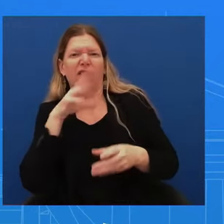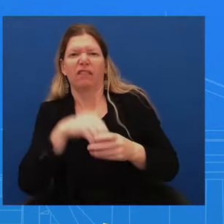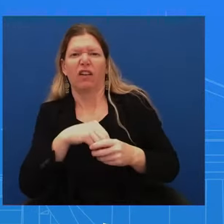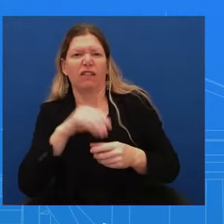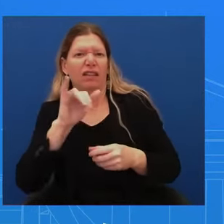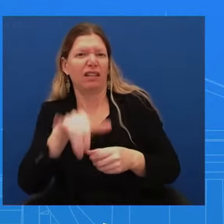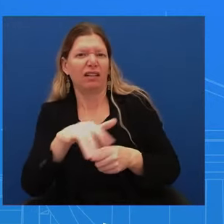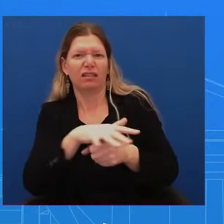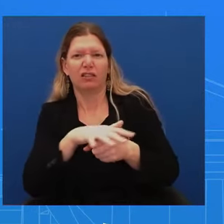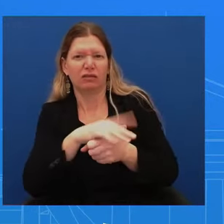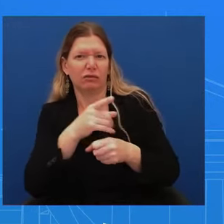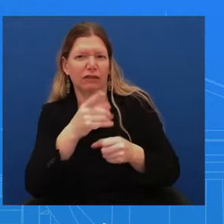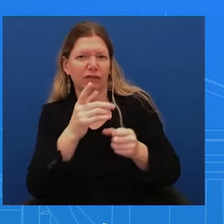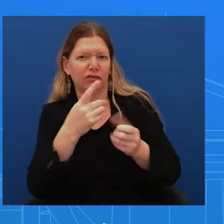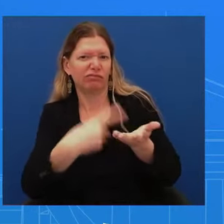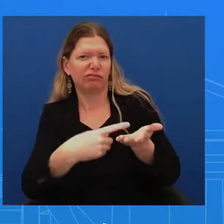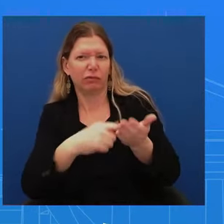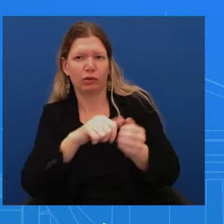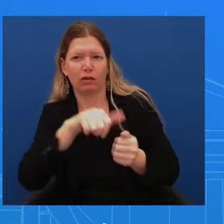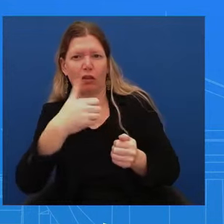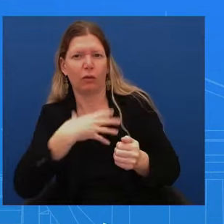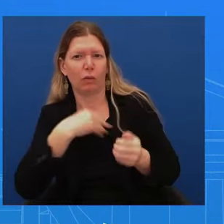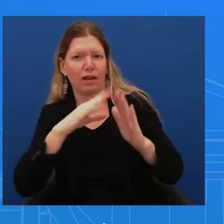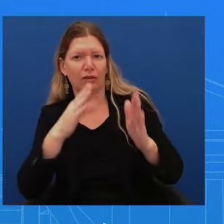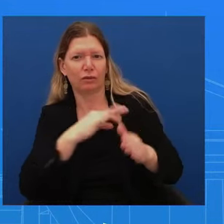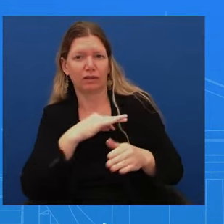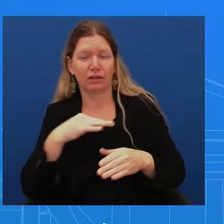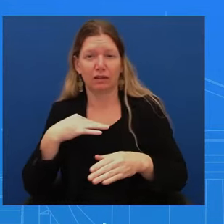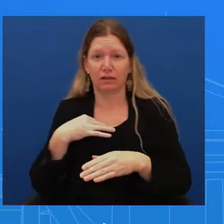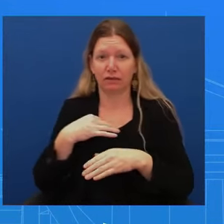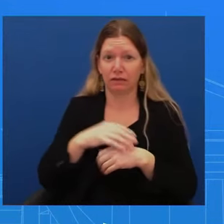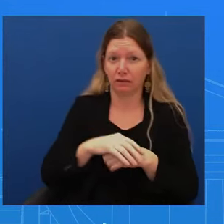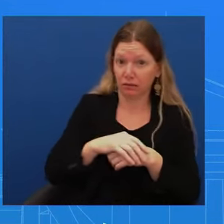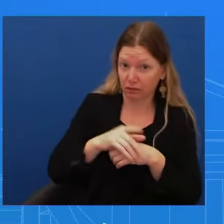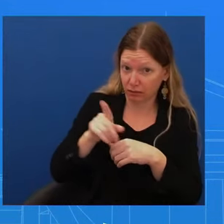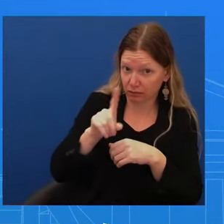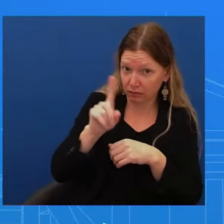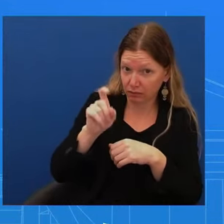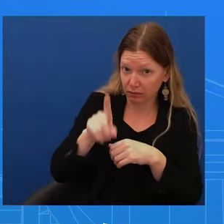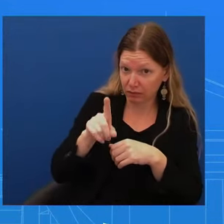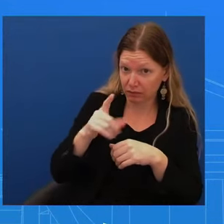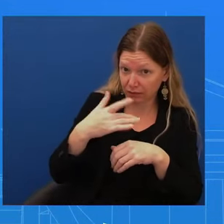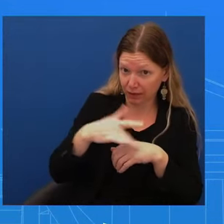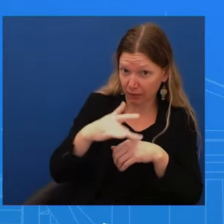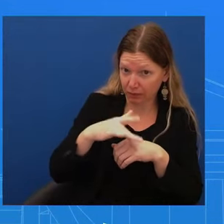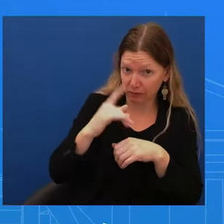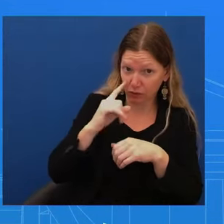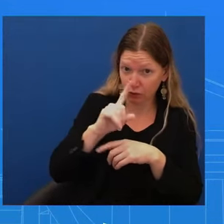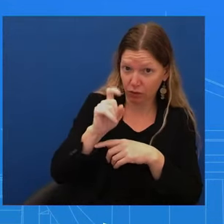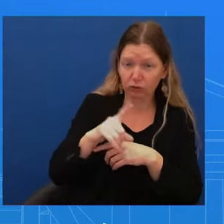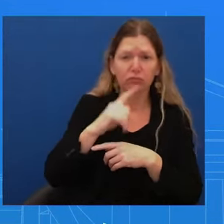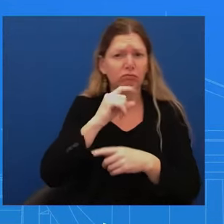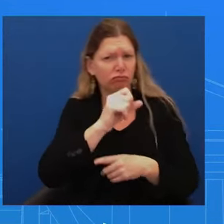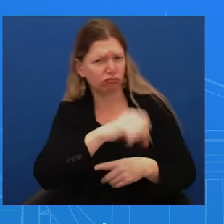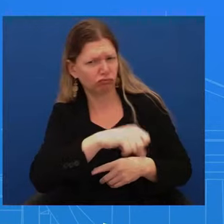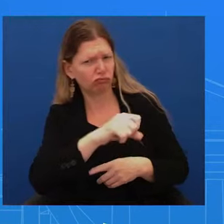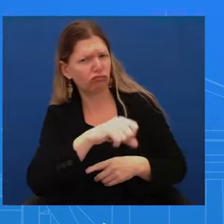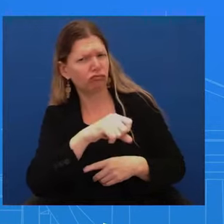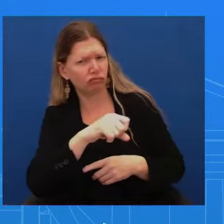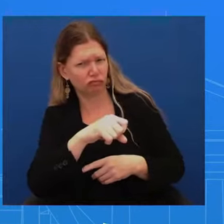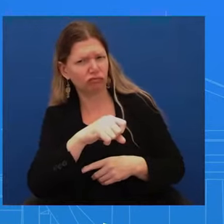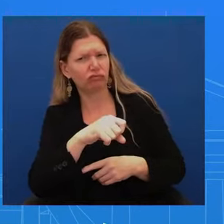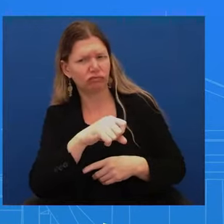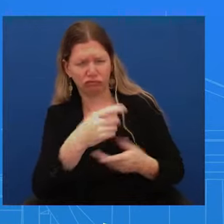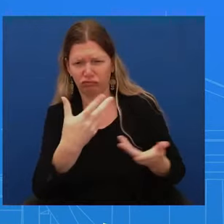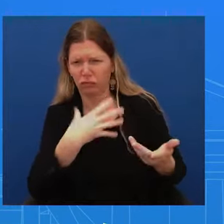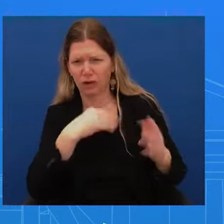have full access. You have access to Ian Sams. He's very good at responding to all of you and taking your questions. So, you know, I think that's important. He's